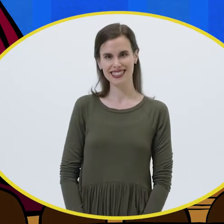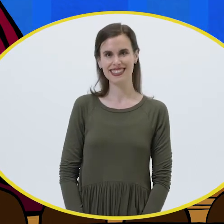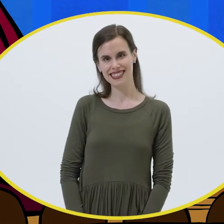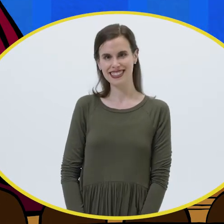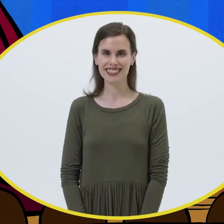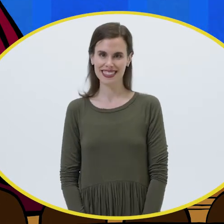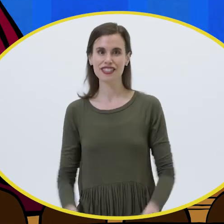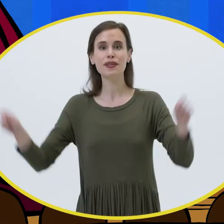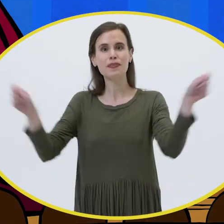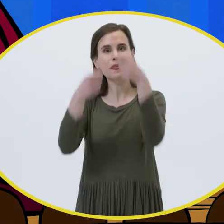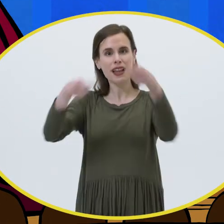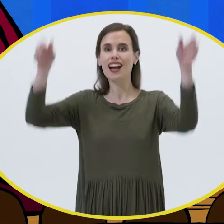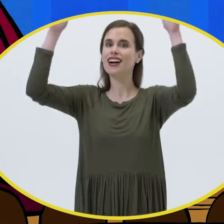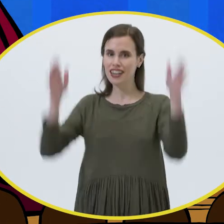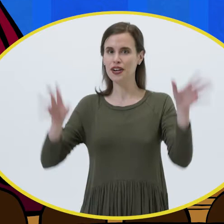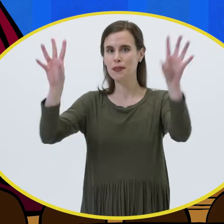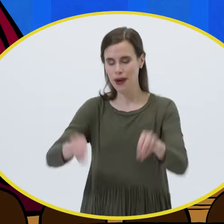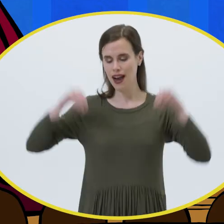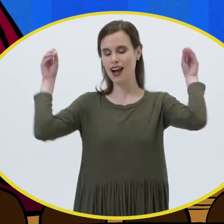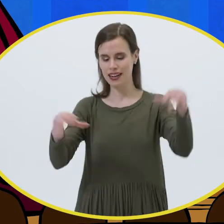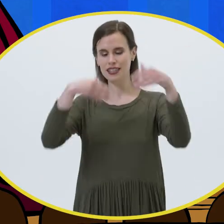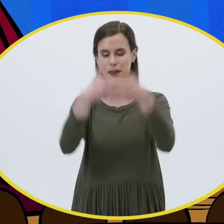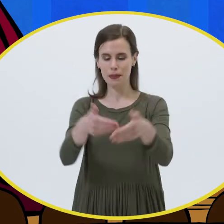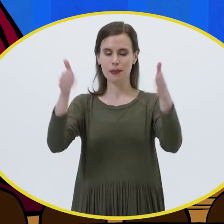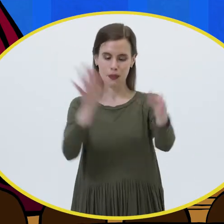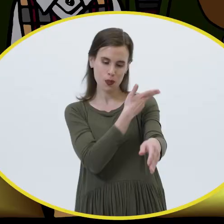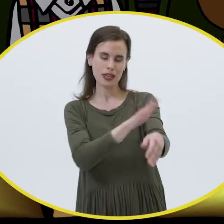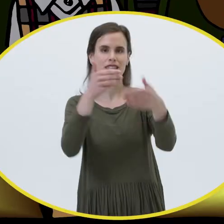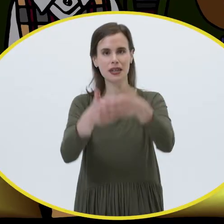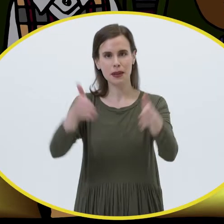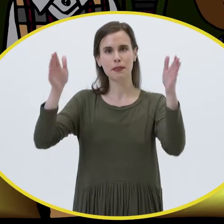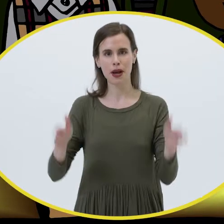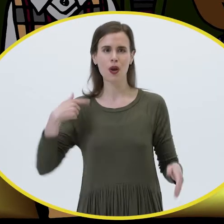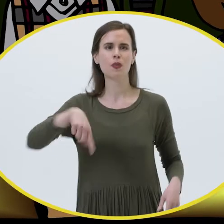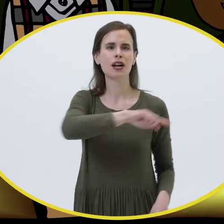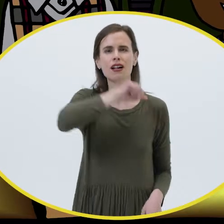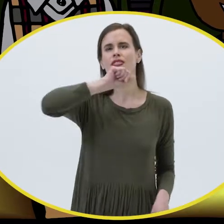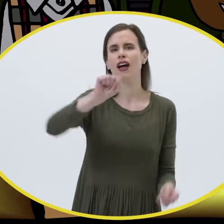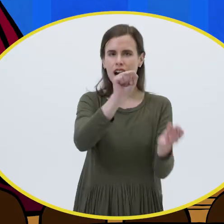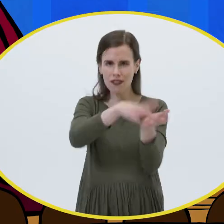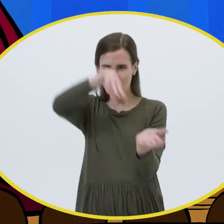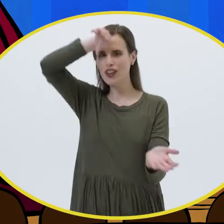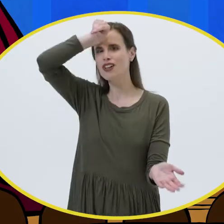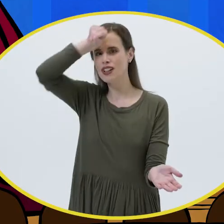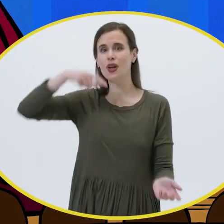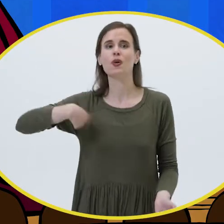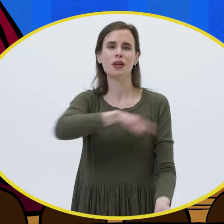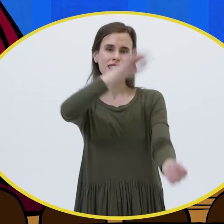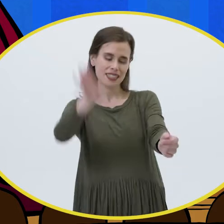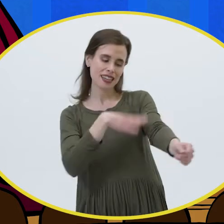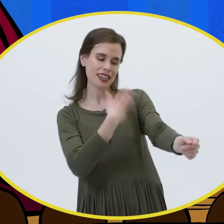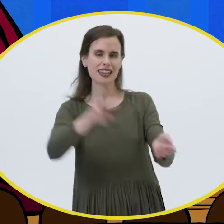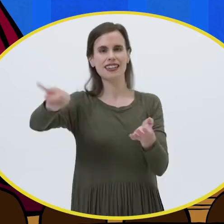It's Maestro's Magical Music Box We love to learn We sing